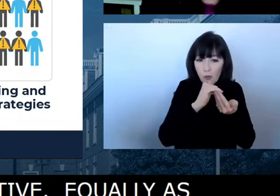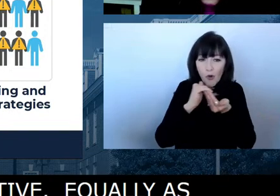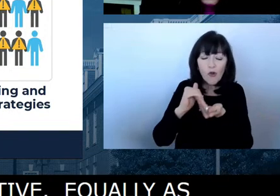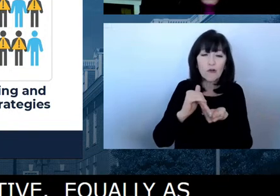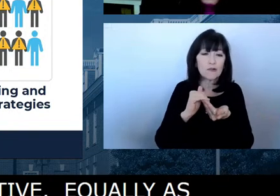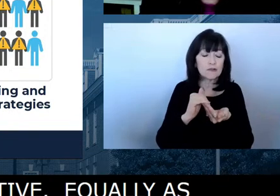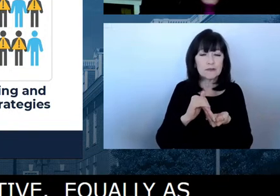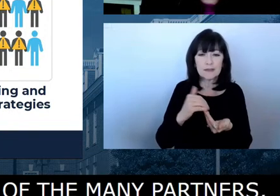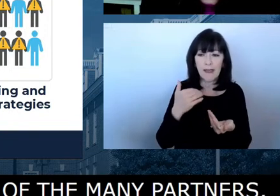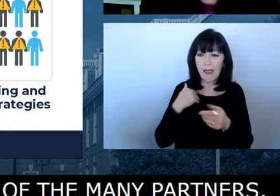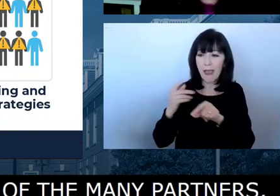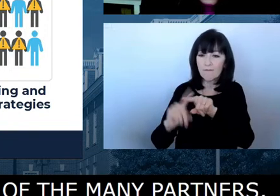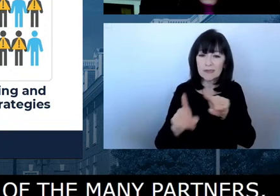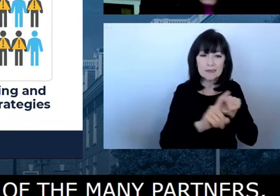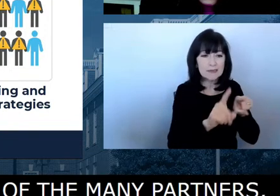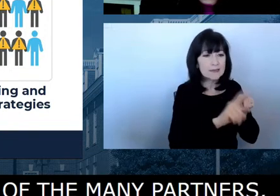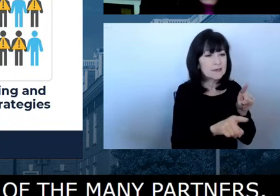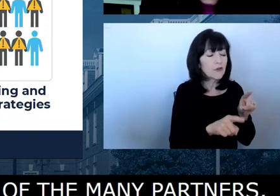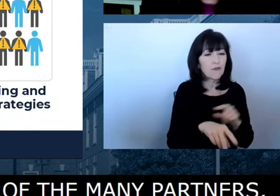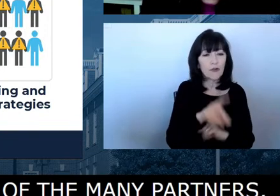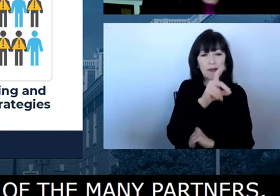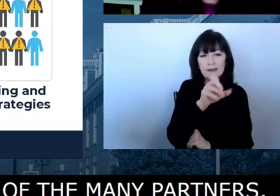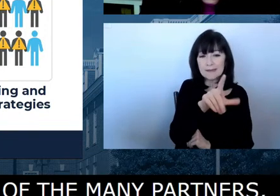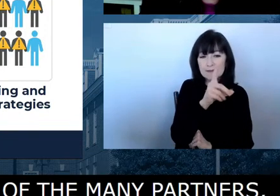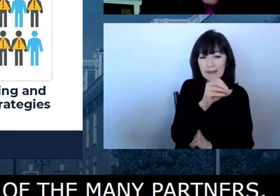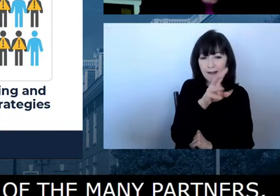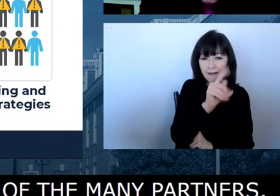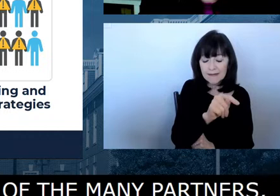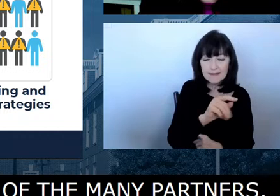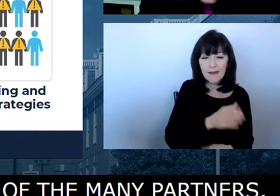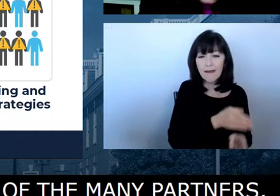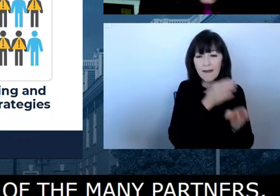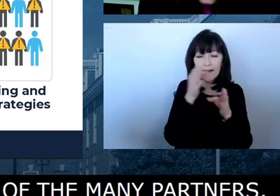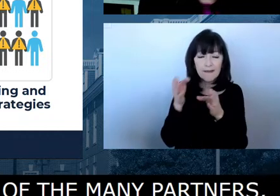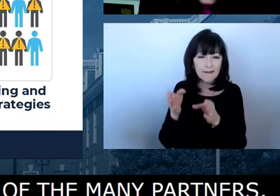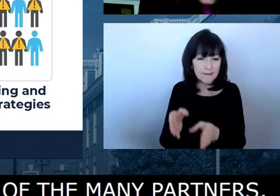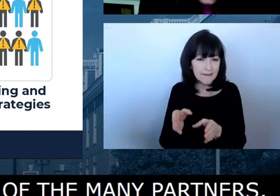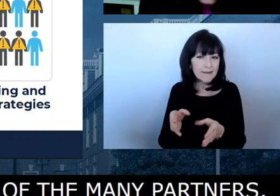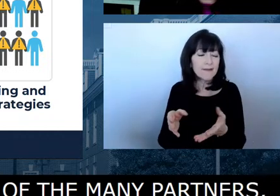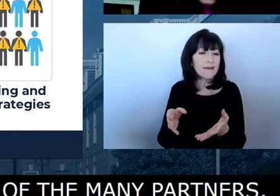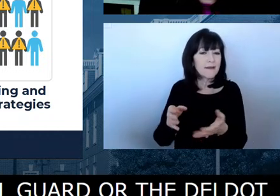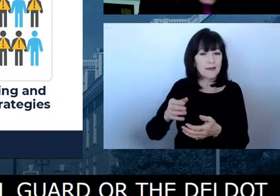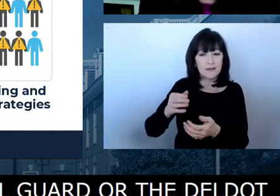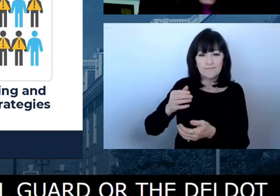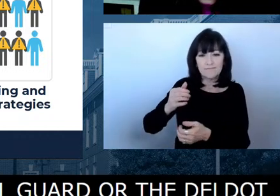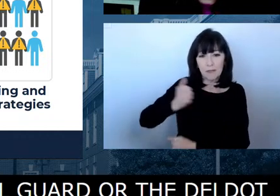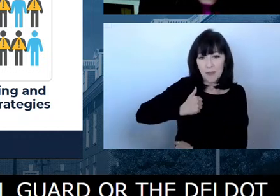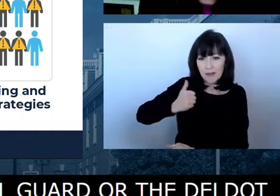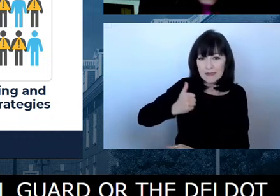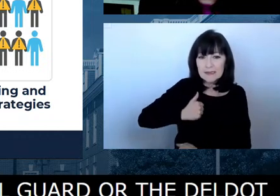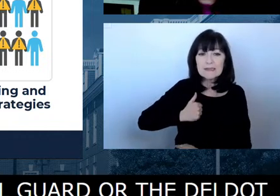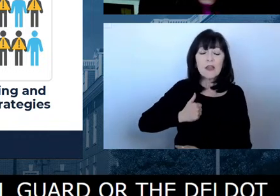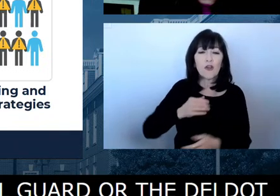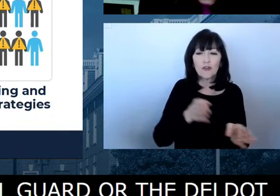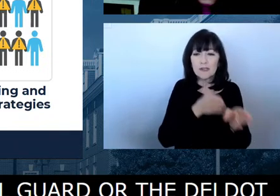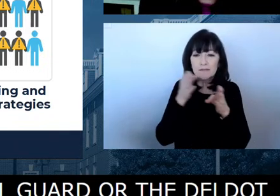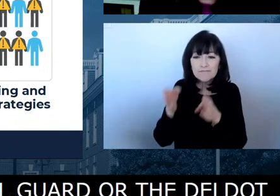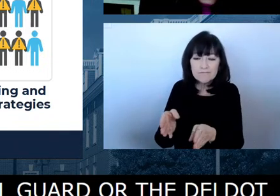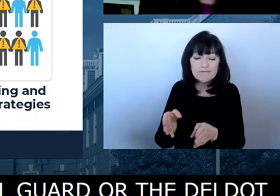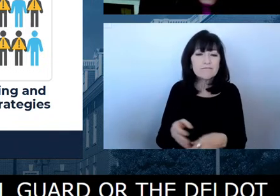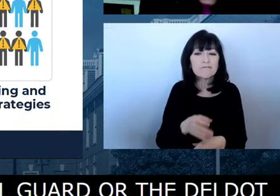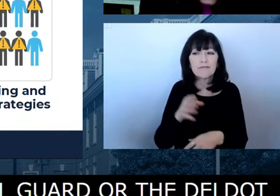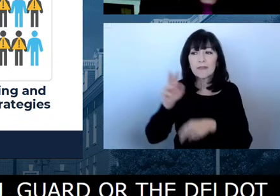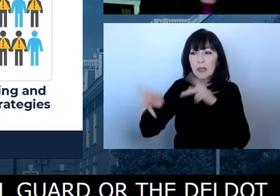workers who have staffed vaccine sites to our clinicians is these vaccines are available in every corner of our state,